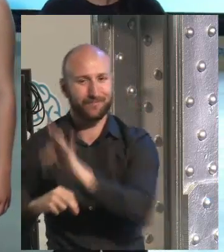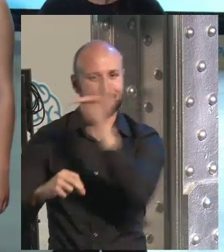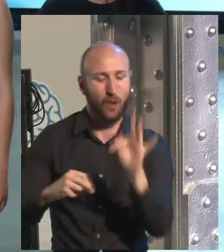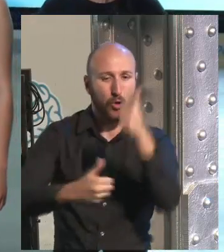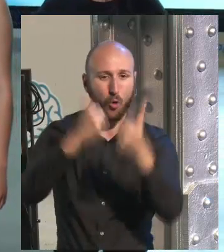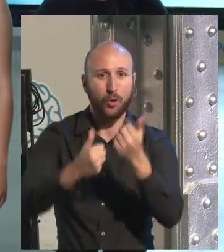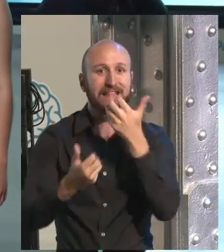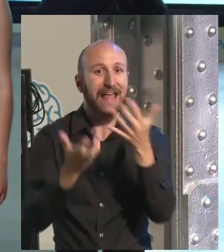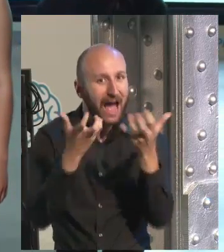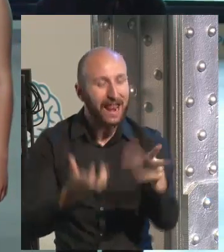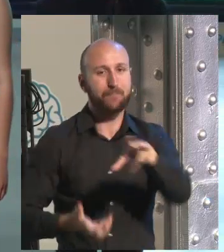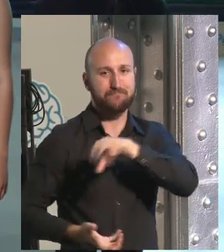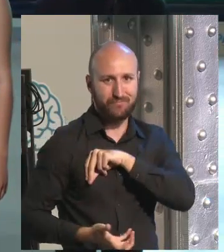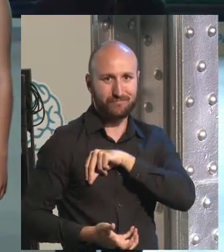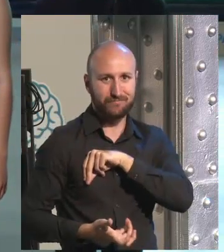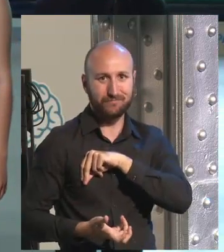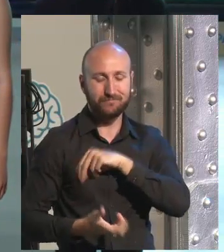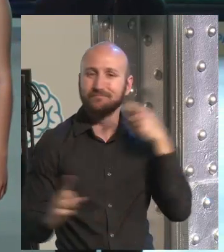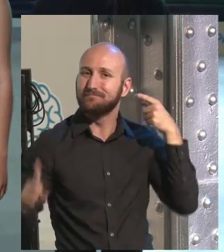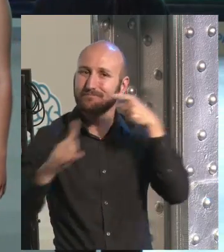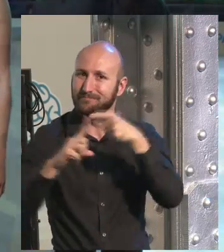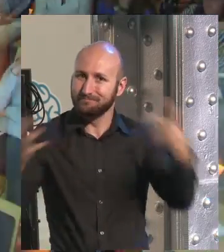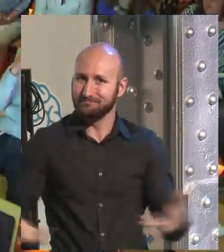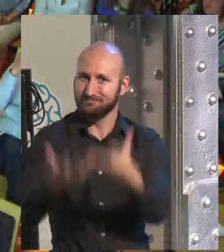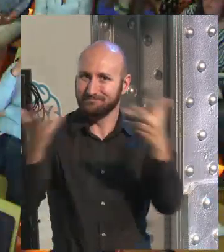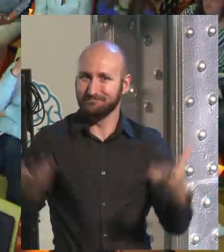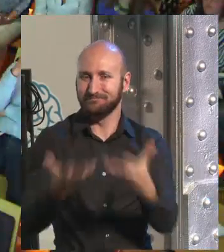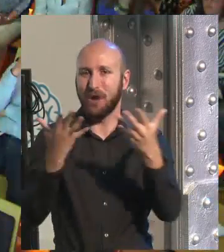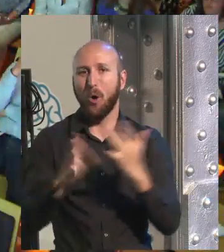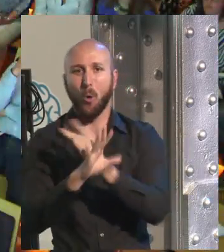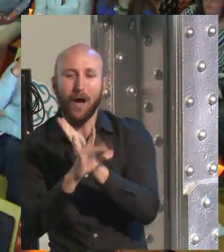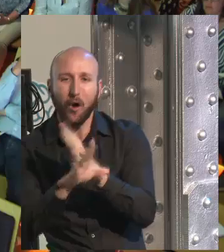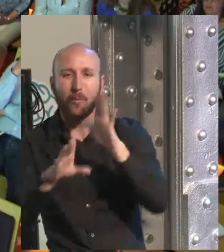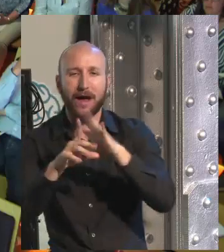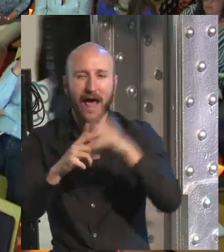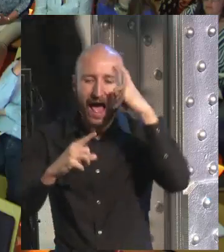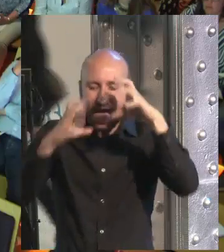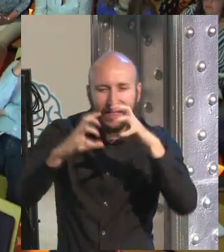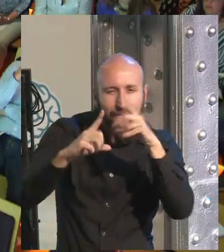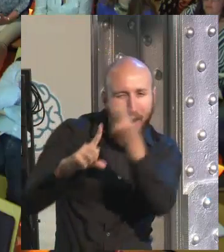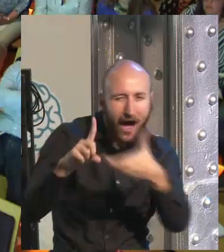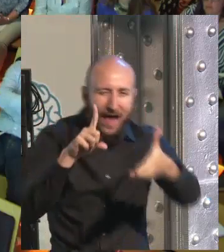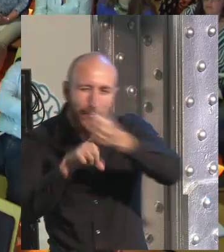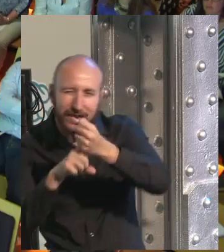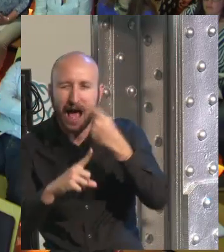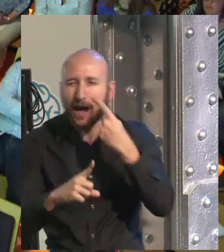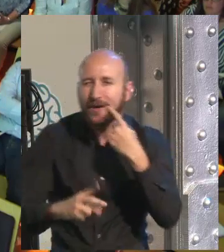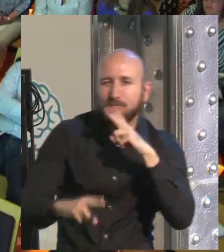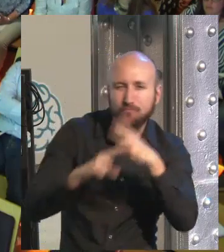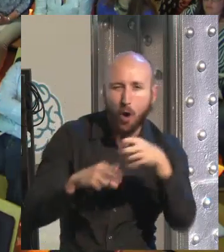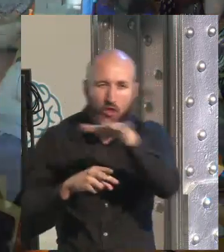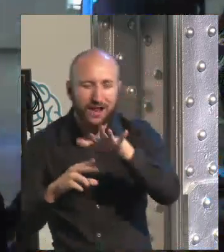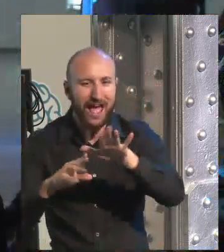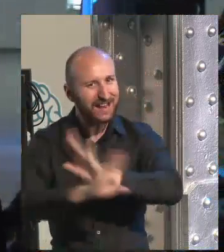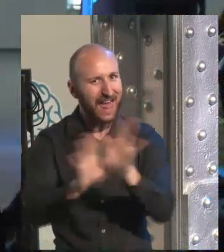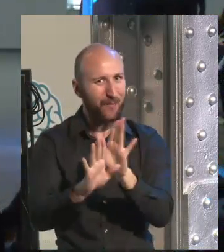and afterwards we will have a contest with awards and prizes to activate different parts of